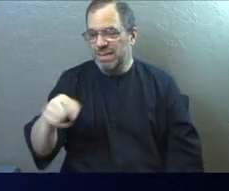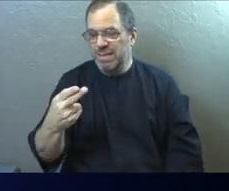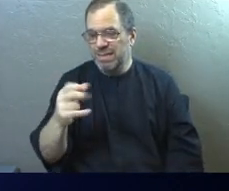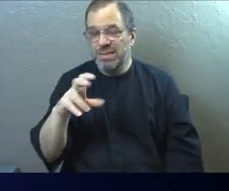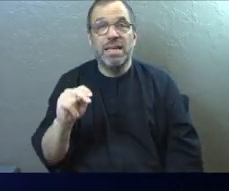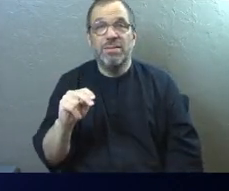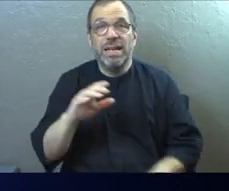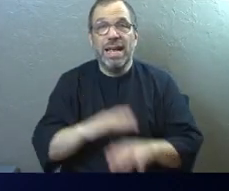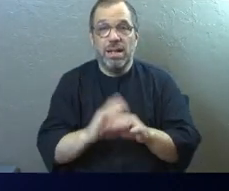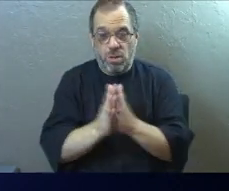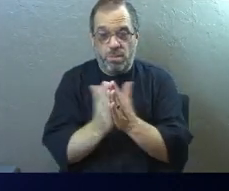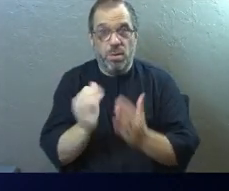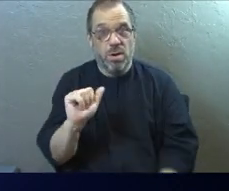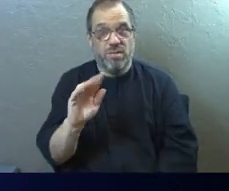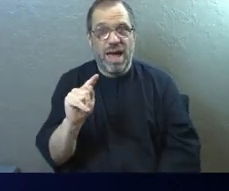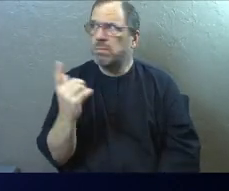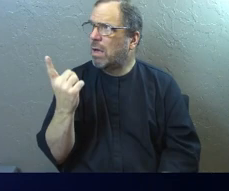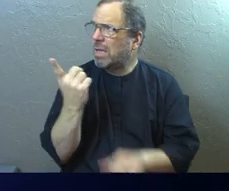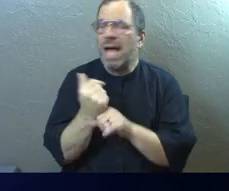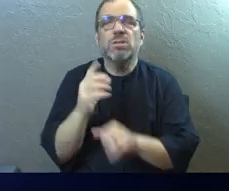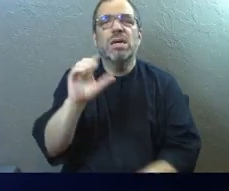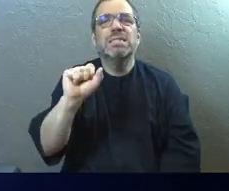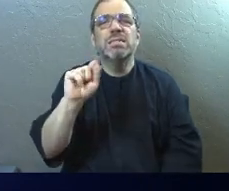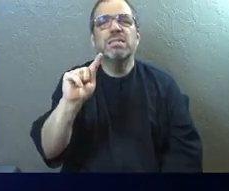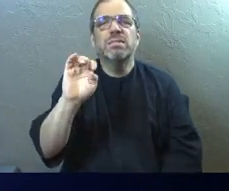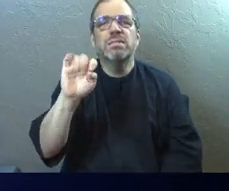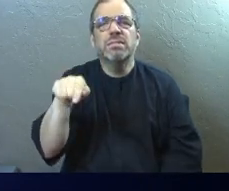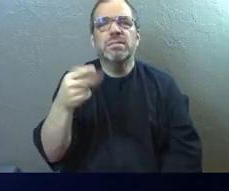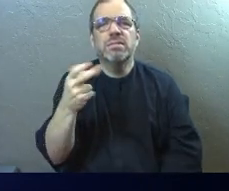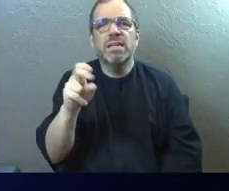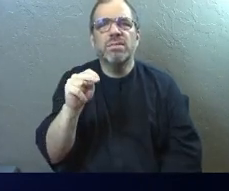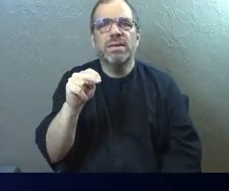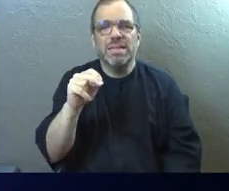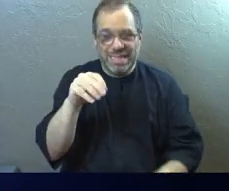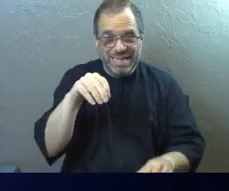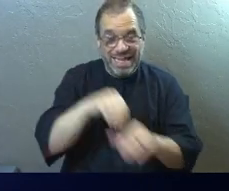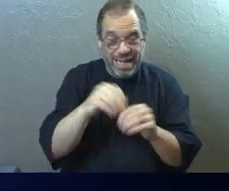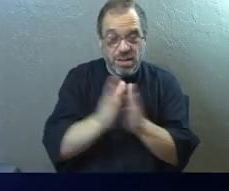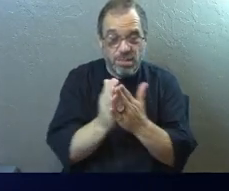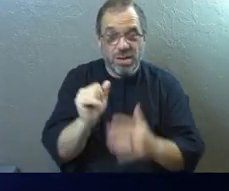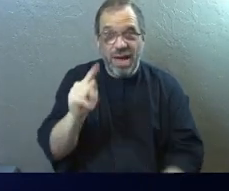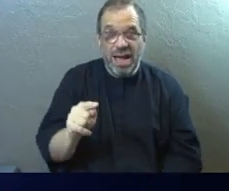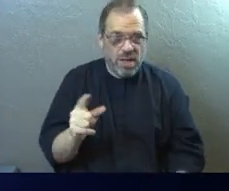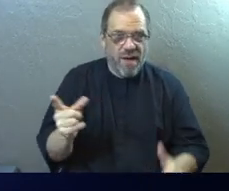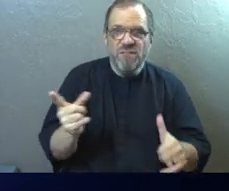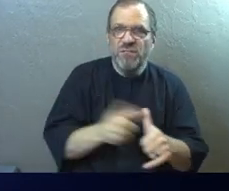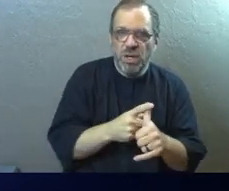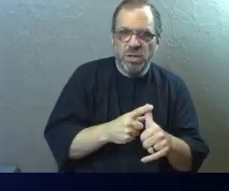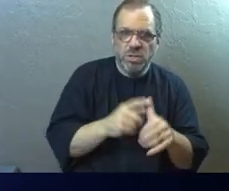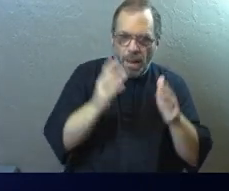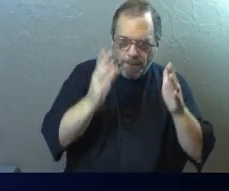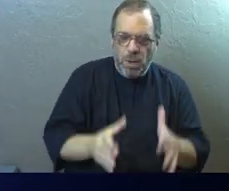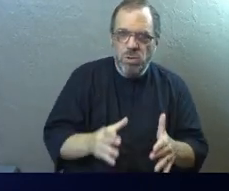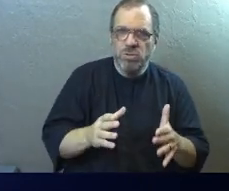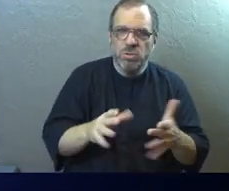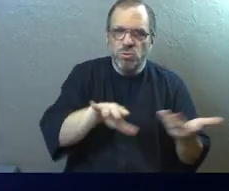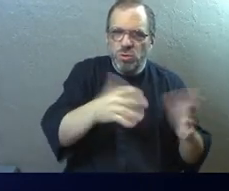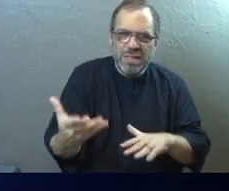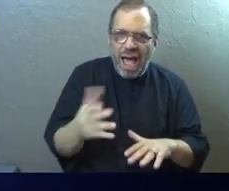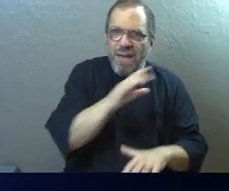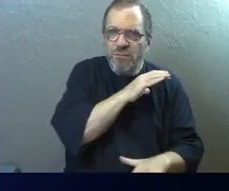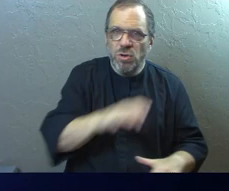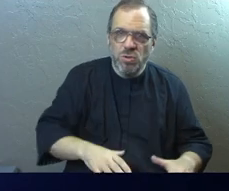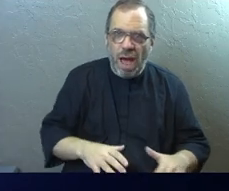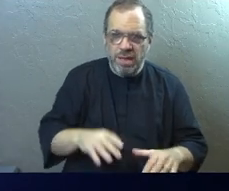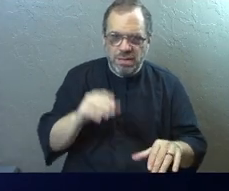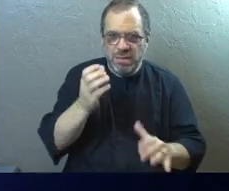book of Acts, we talked about this last year, Stephen in the book of Acts is being stoned. And the very first martyr is Stephen. And while they're